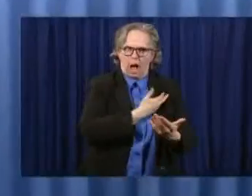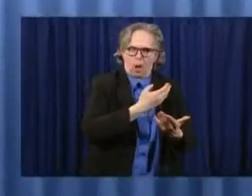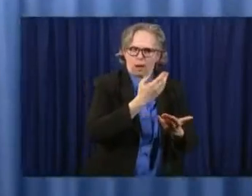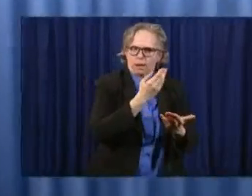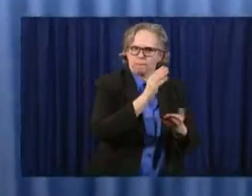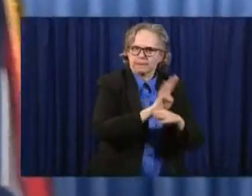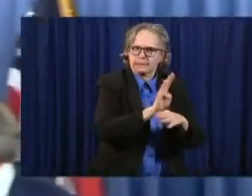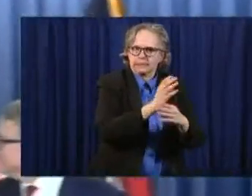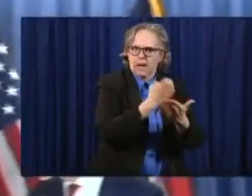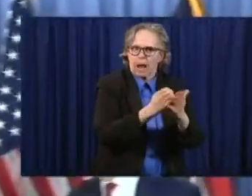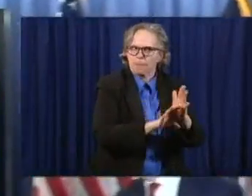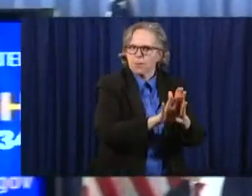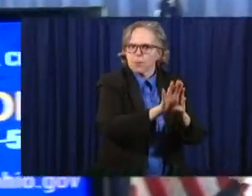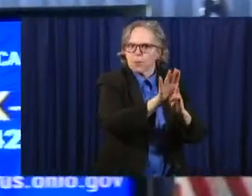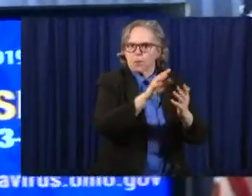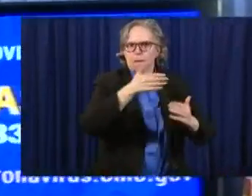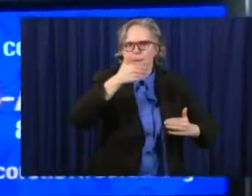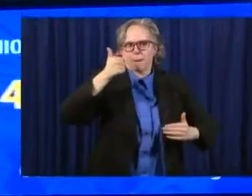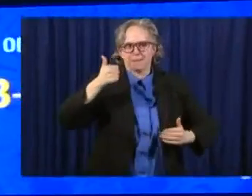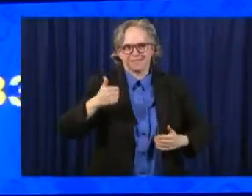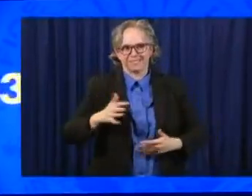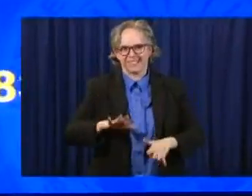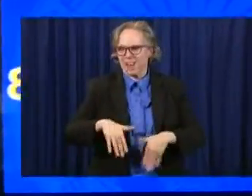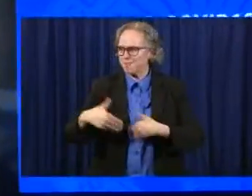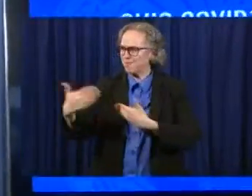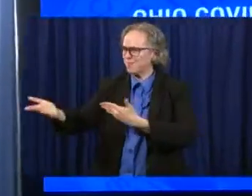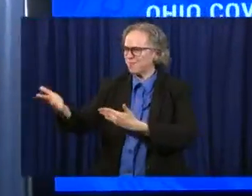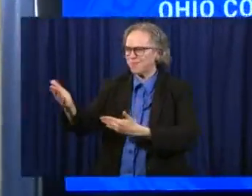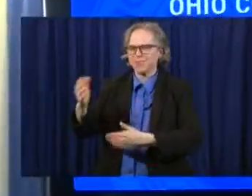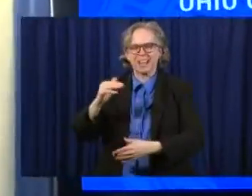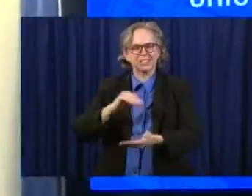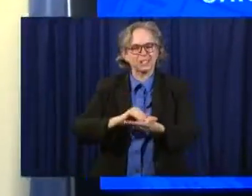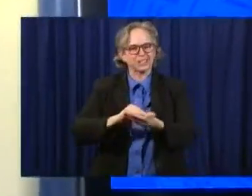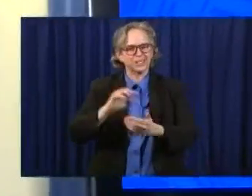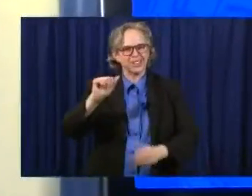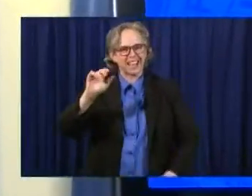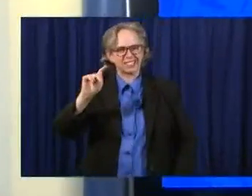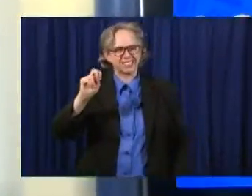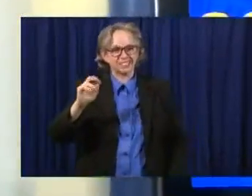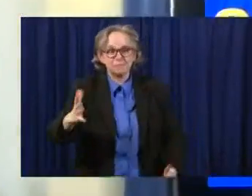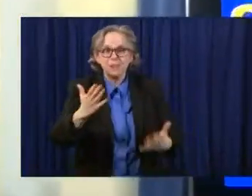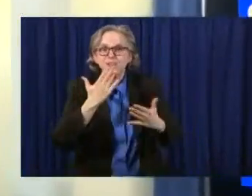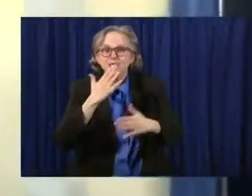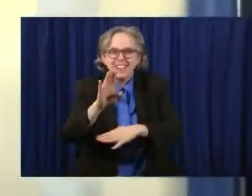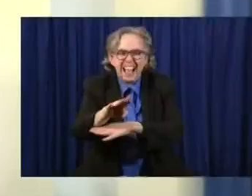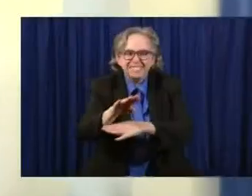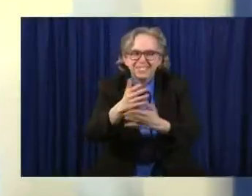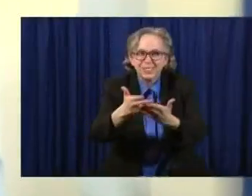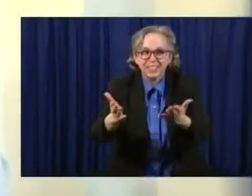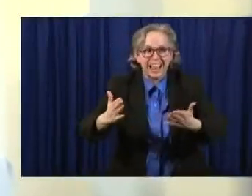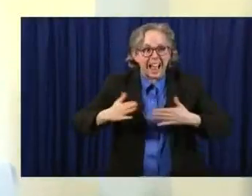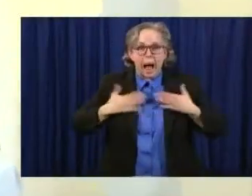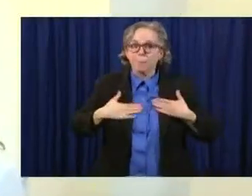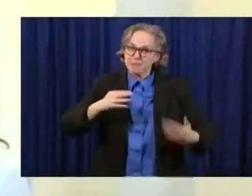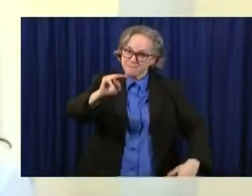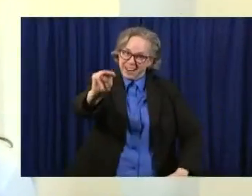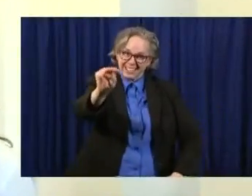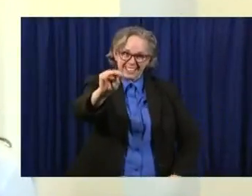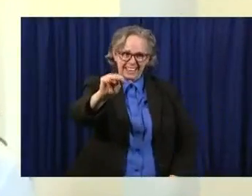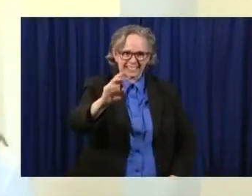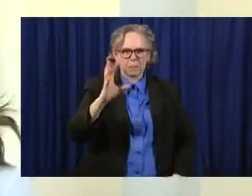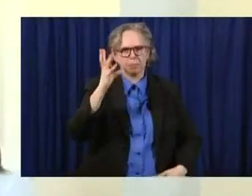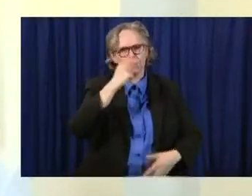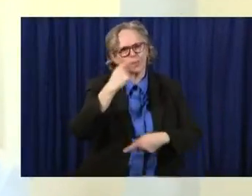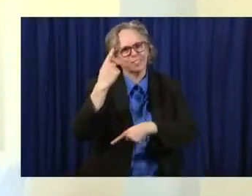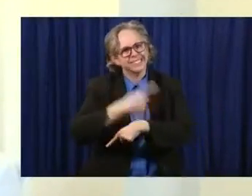thank you. Dr. Acton? Yes, thank you, Governor. Good afternoon, everyone. Happy Monday. Beautiful day. We'll start